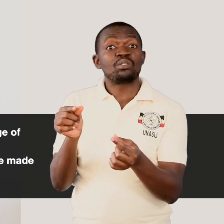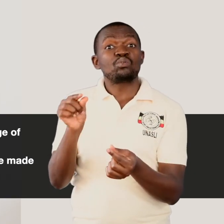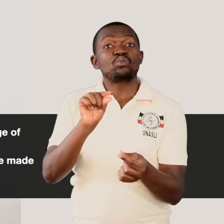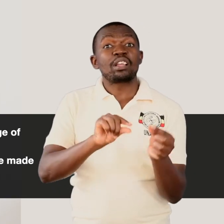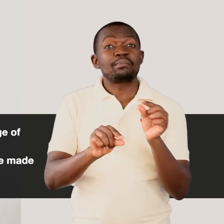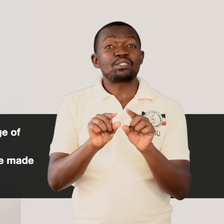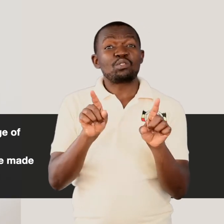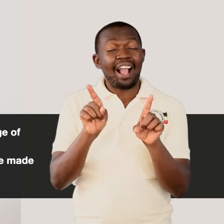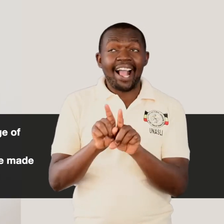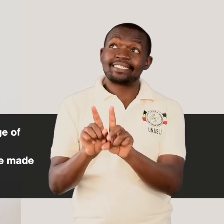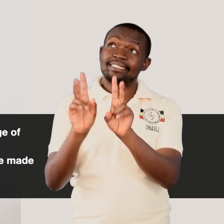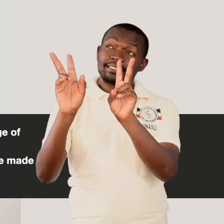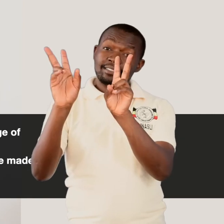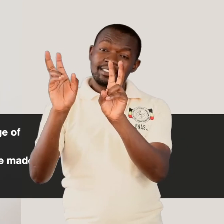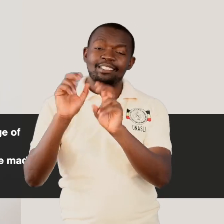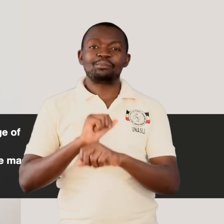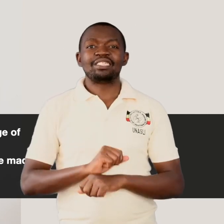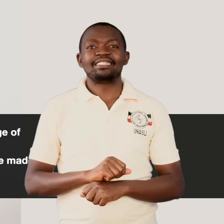a subject.